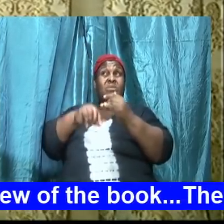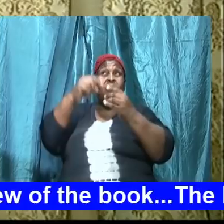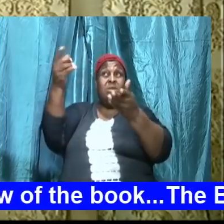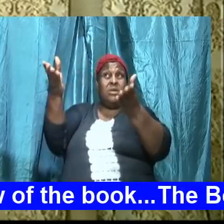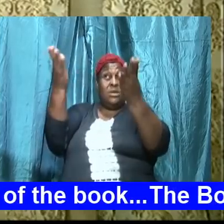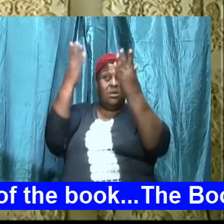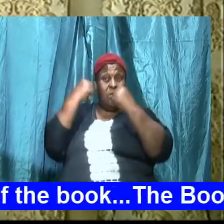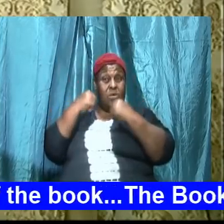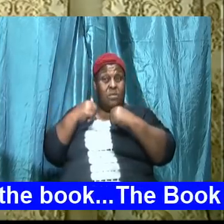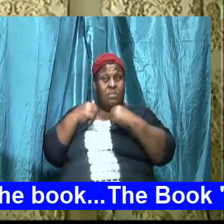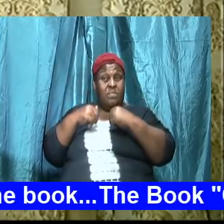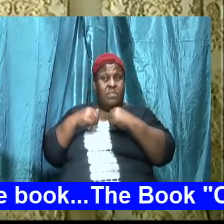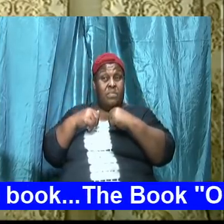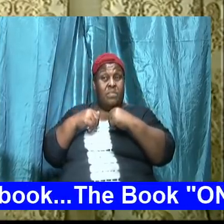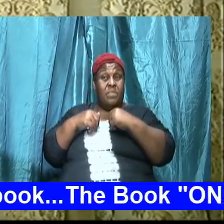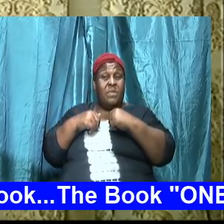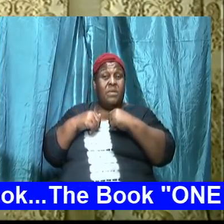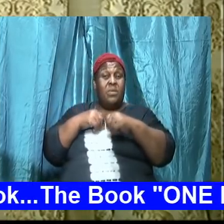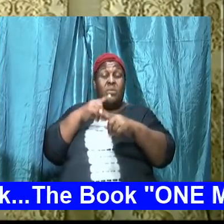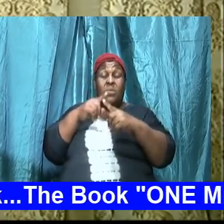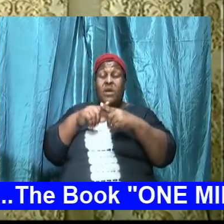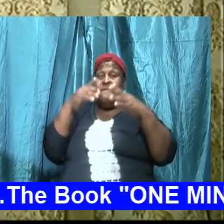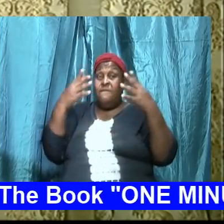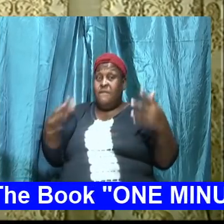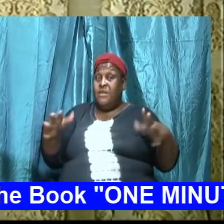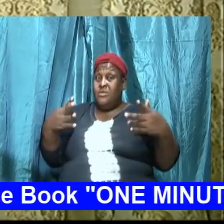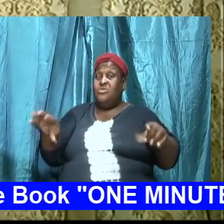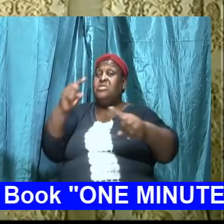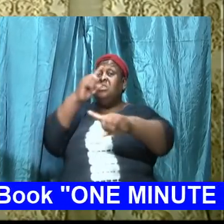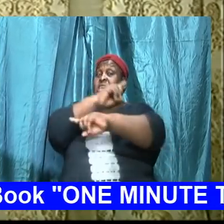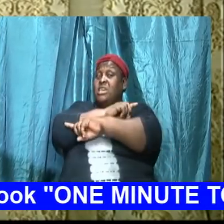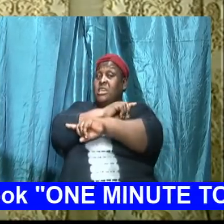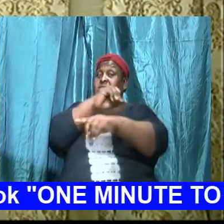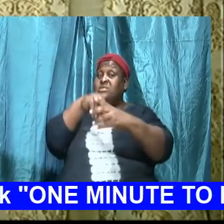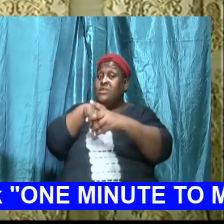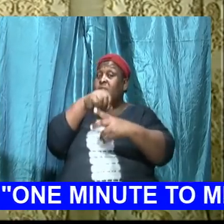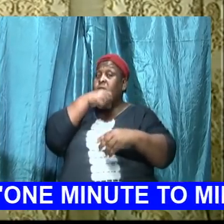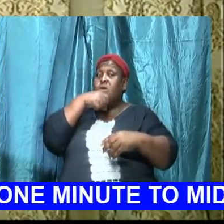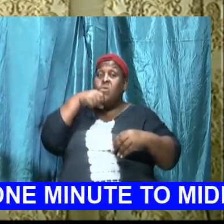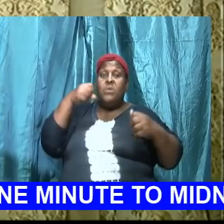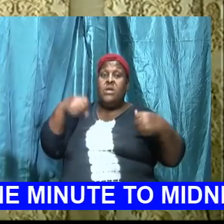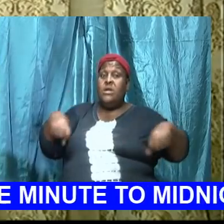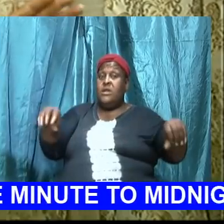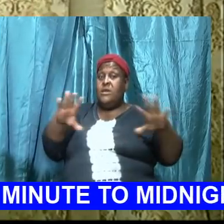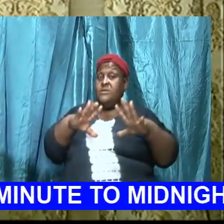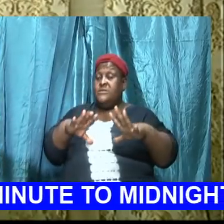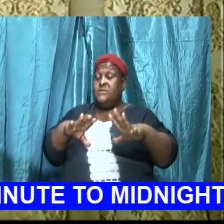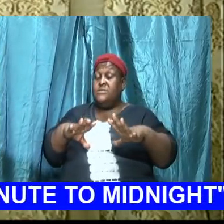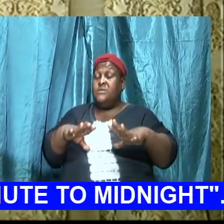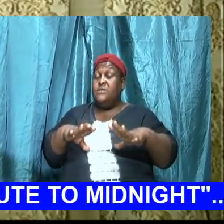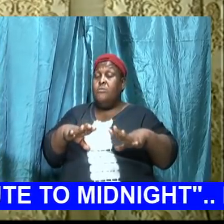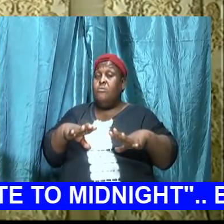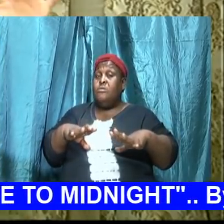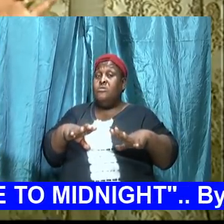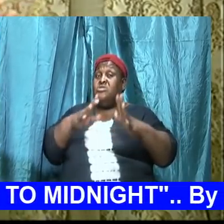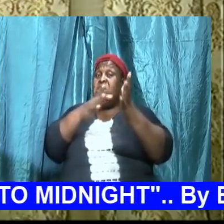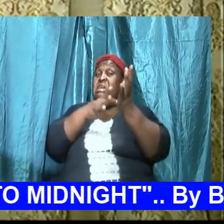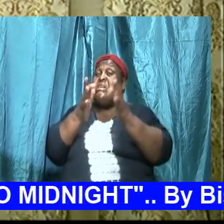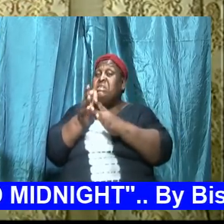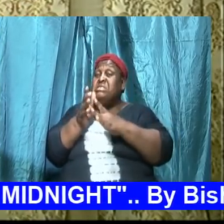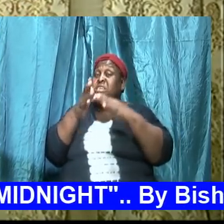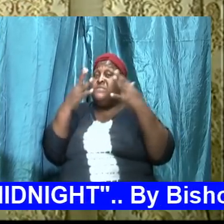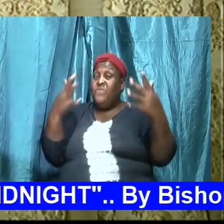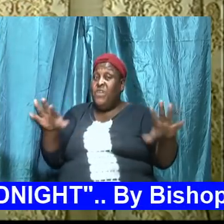his days in the wilderness he was afterwards hungry 40